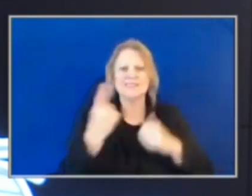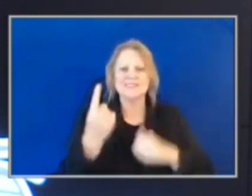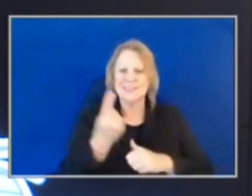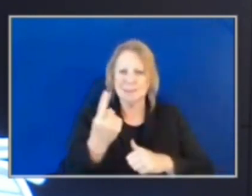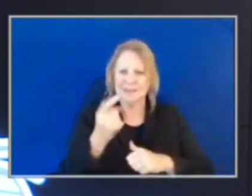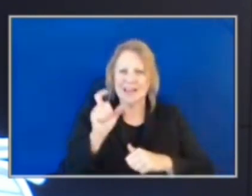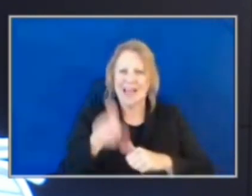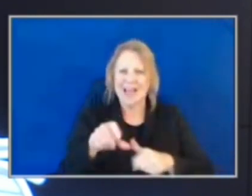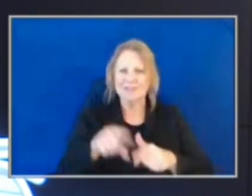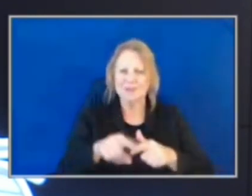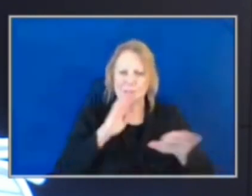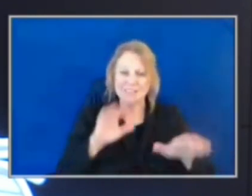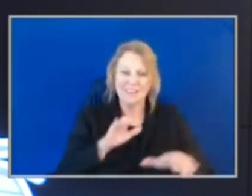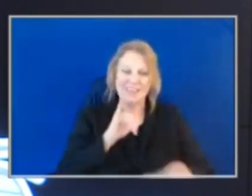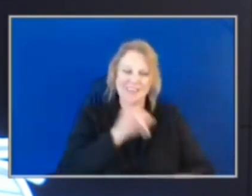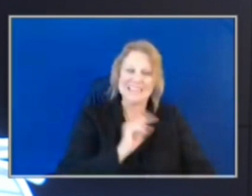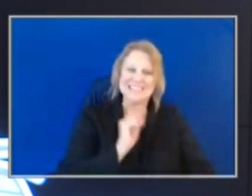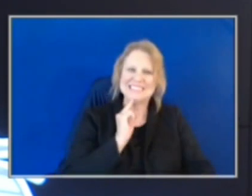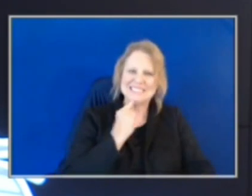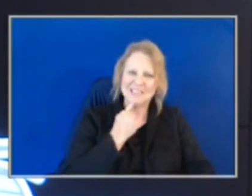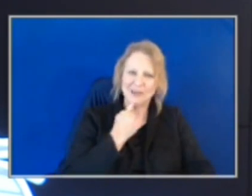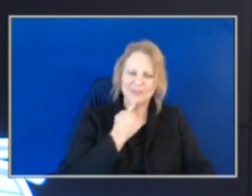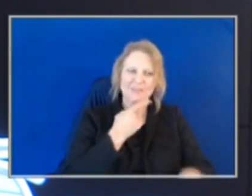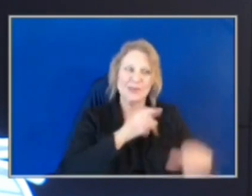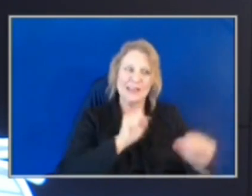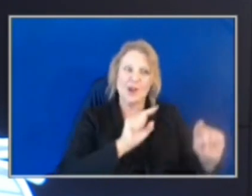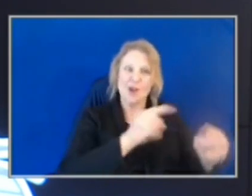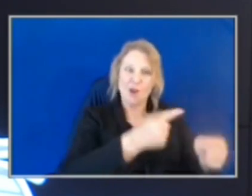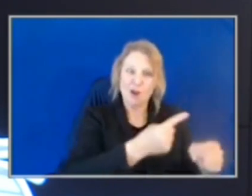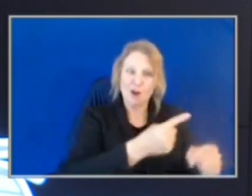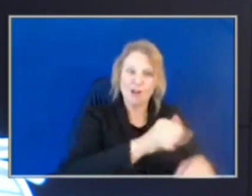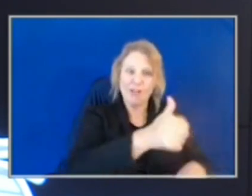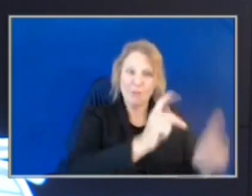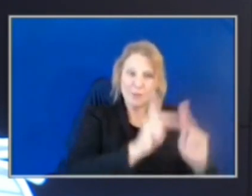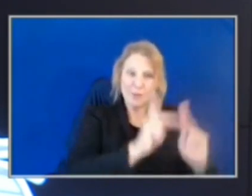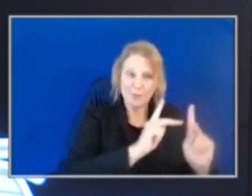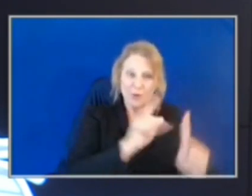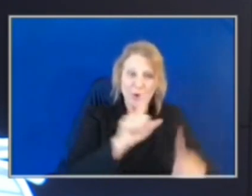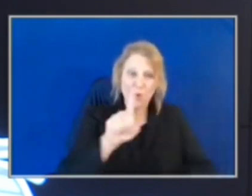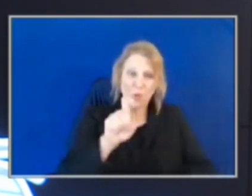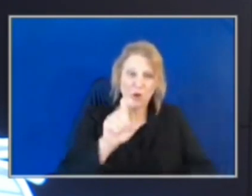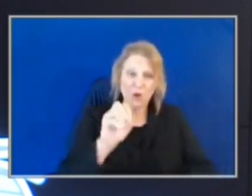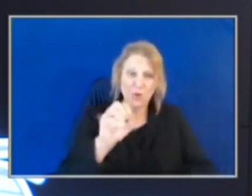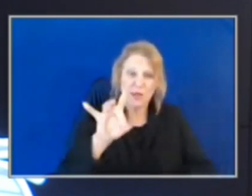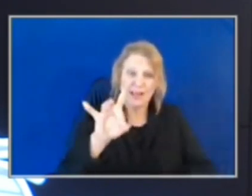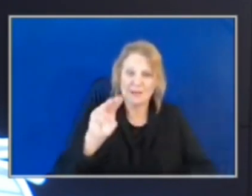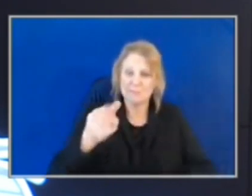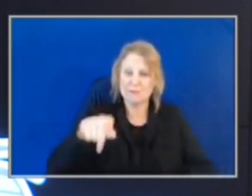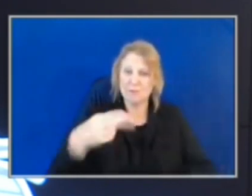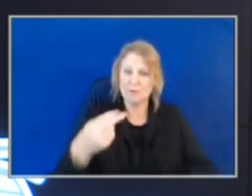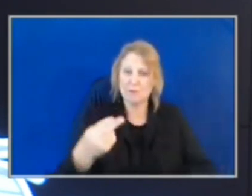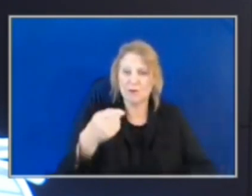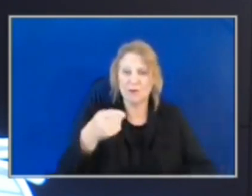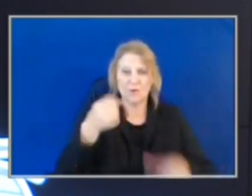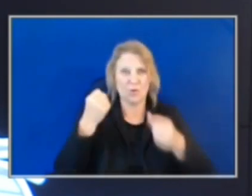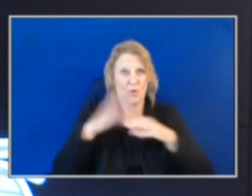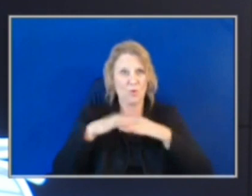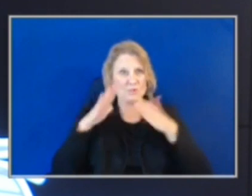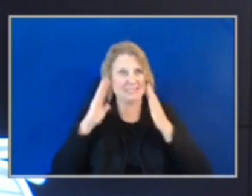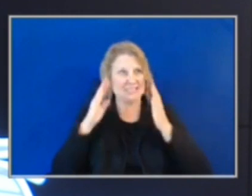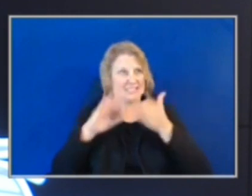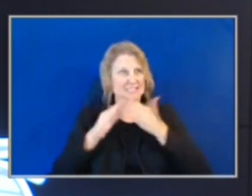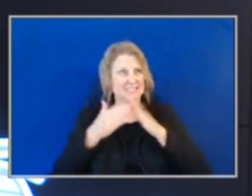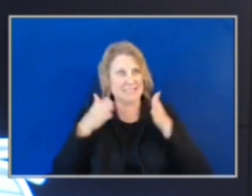They see this is serious. They can hurt other people. Like I said, going 108 miles an hour down a city street in Charlotte, you're going to kill somebody. Or we've had the instances,